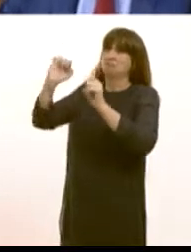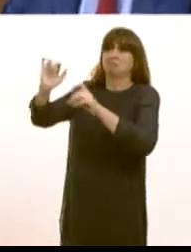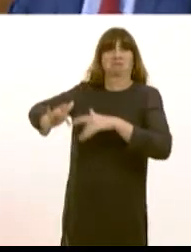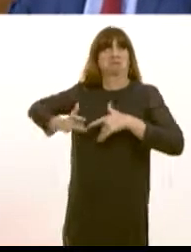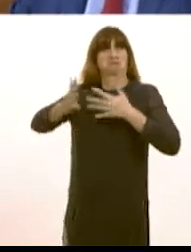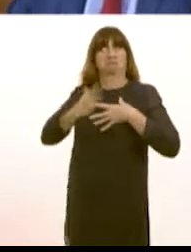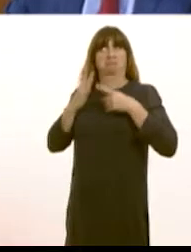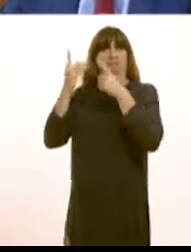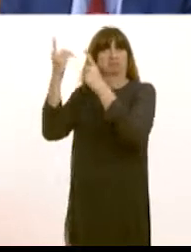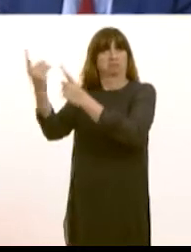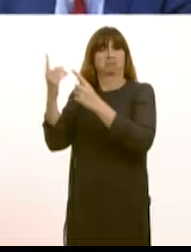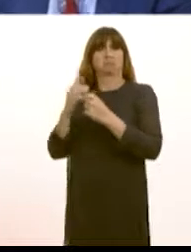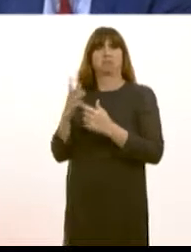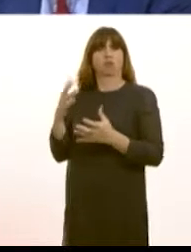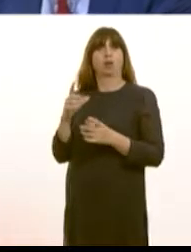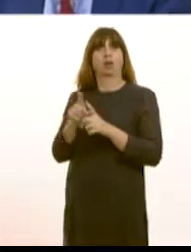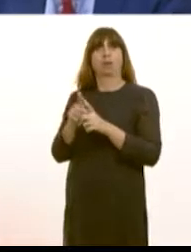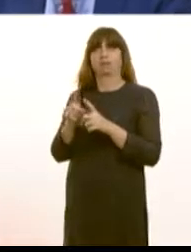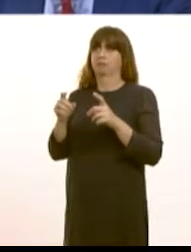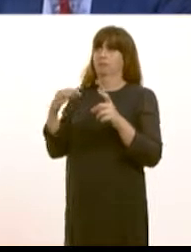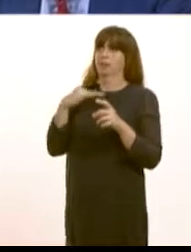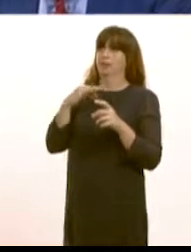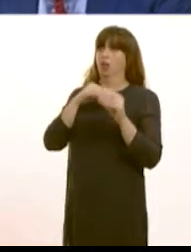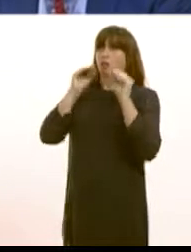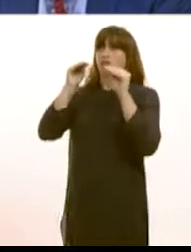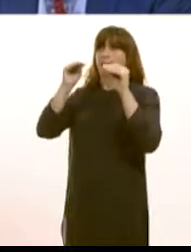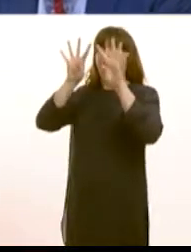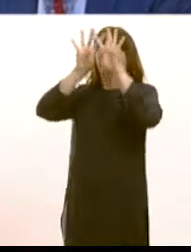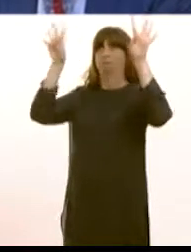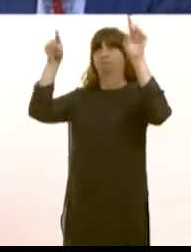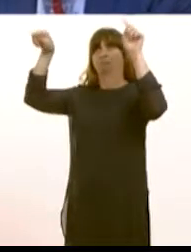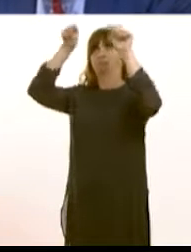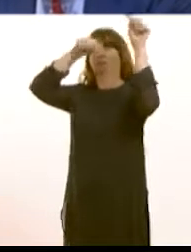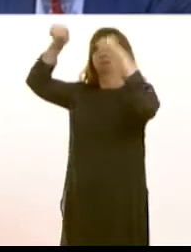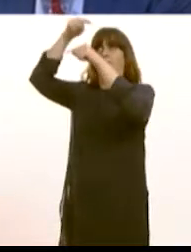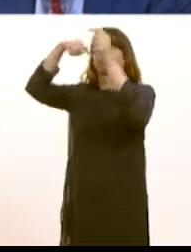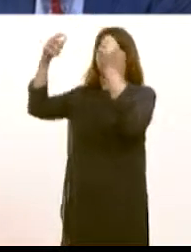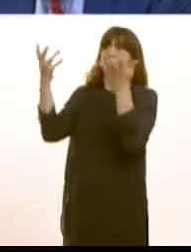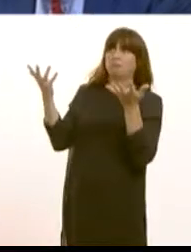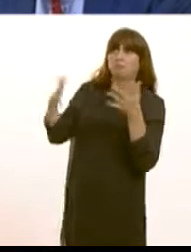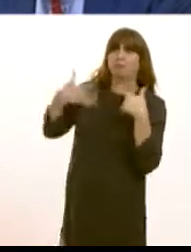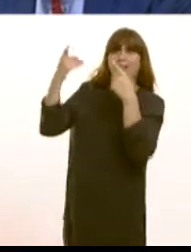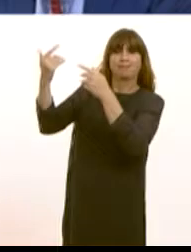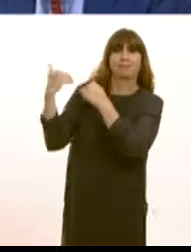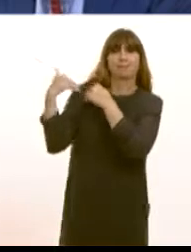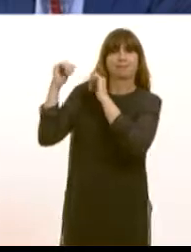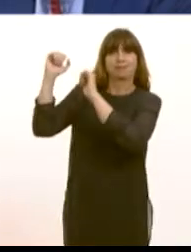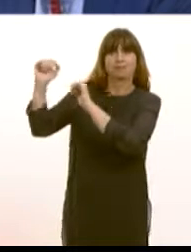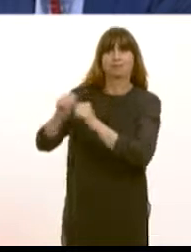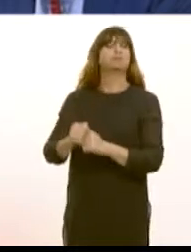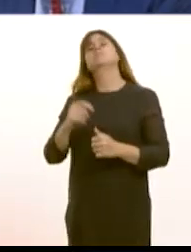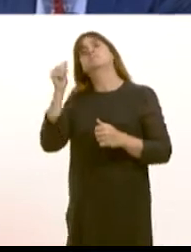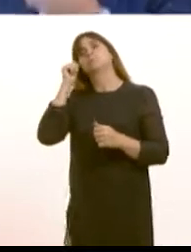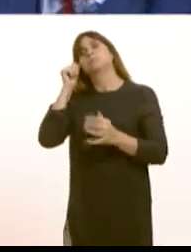those responsible for medical training more widely it's right to say that it's a challenge to recruit in